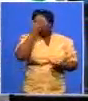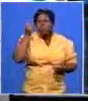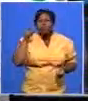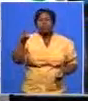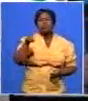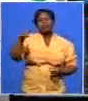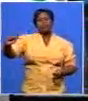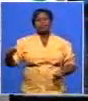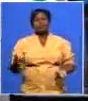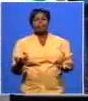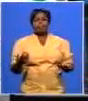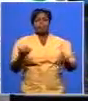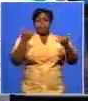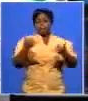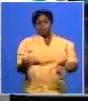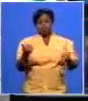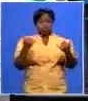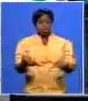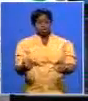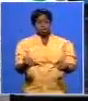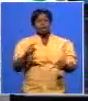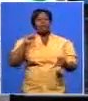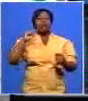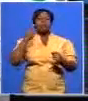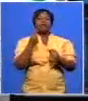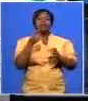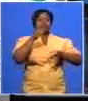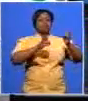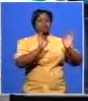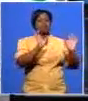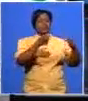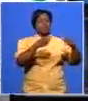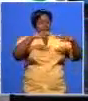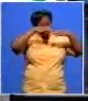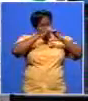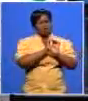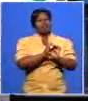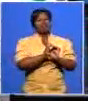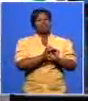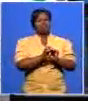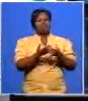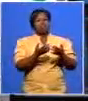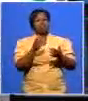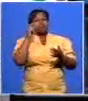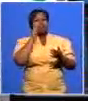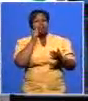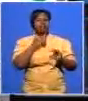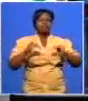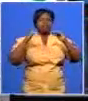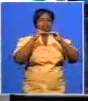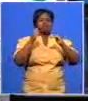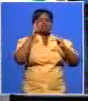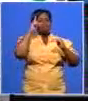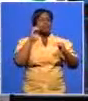to open up for women but today the only party that focuses on the racial gender and class